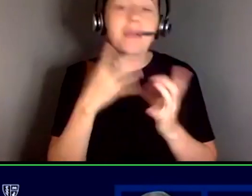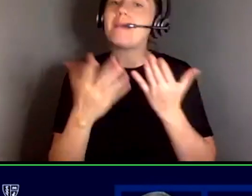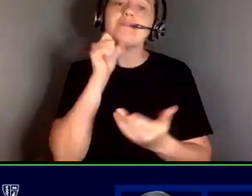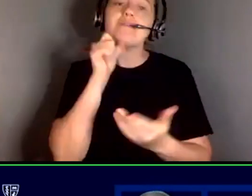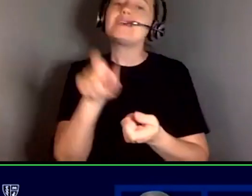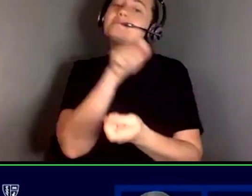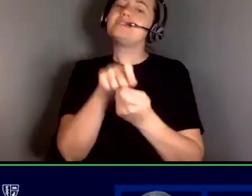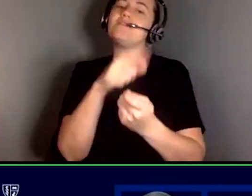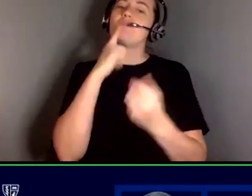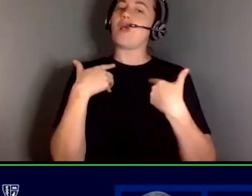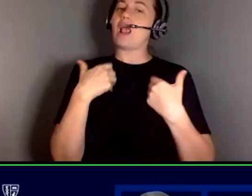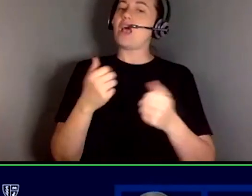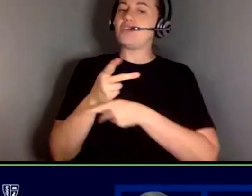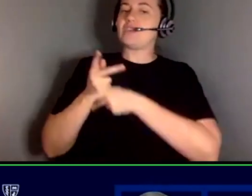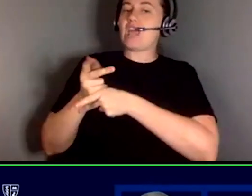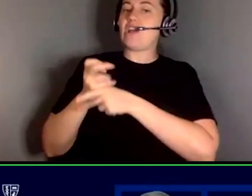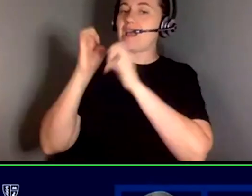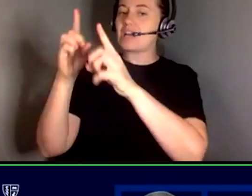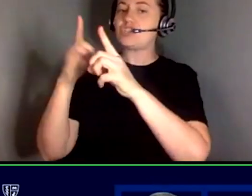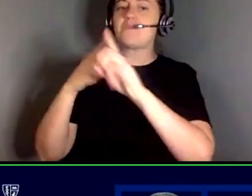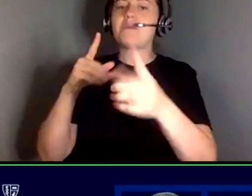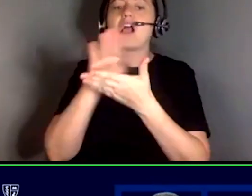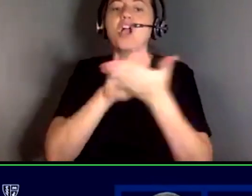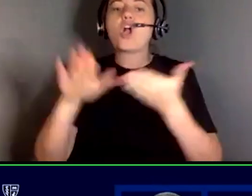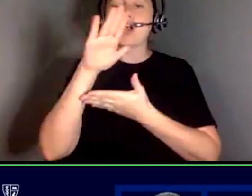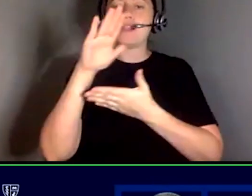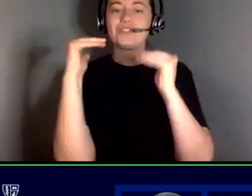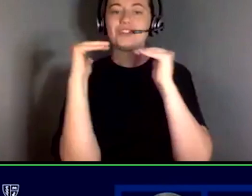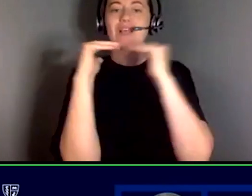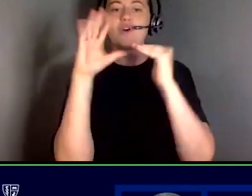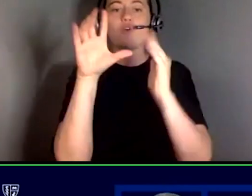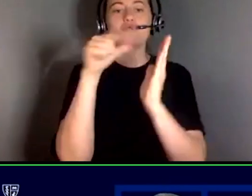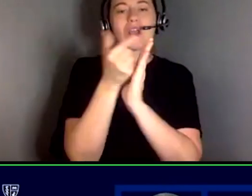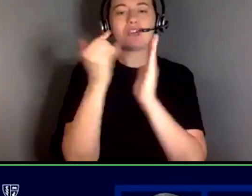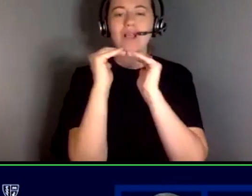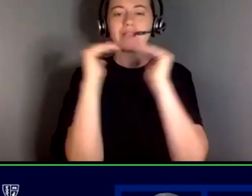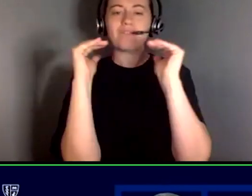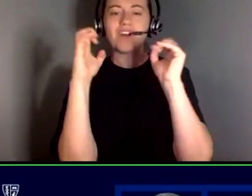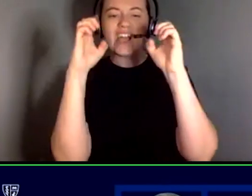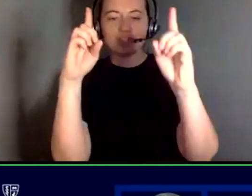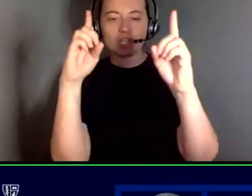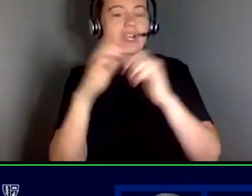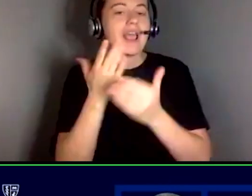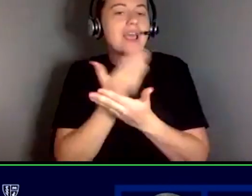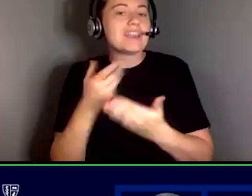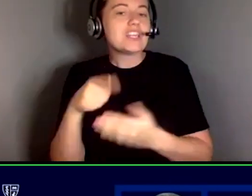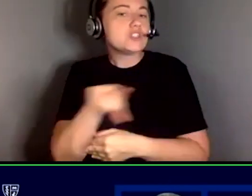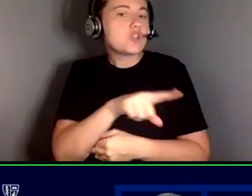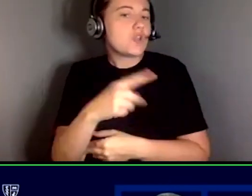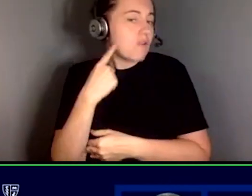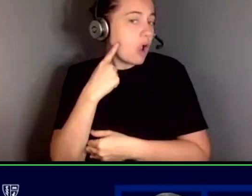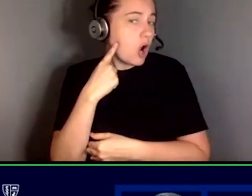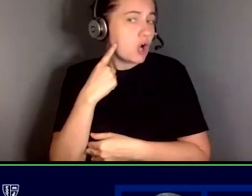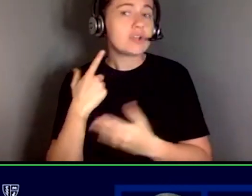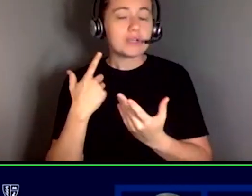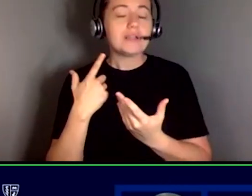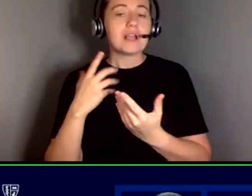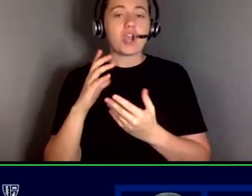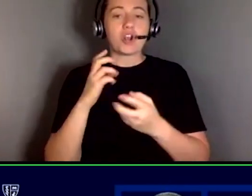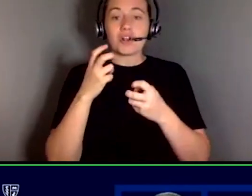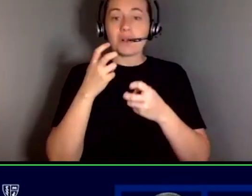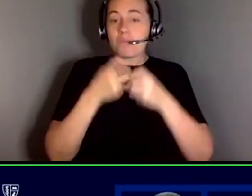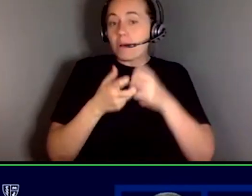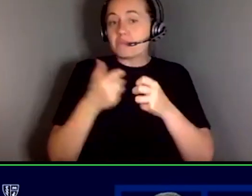but college level uh graduate level education um things that you've heard that um are issues that we should be